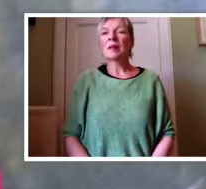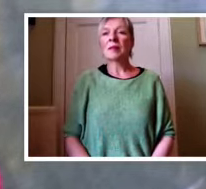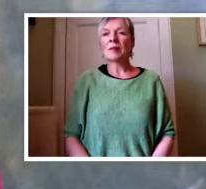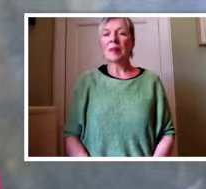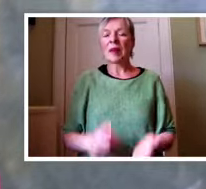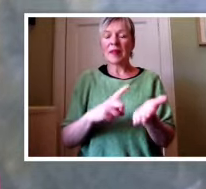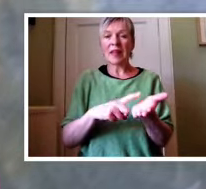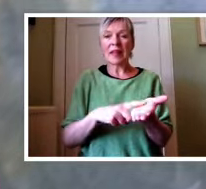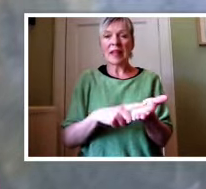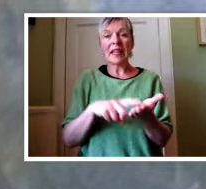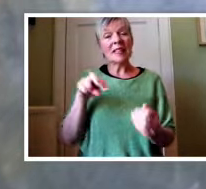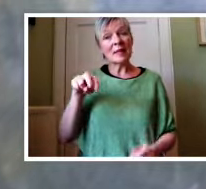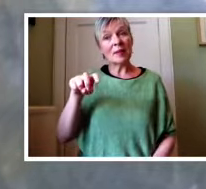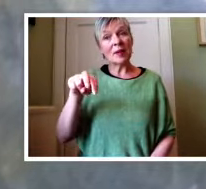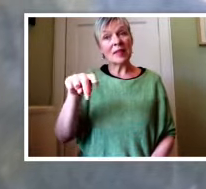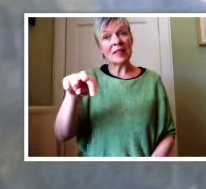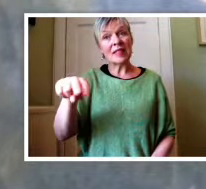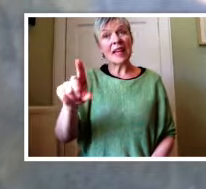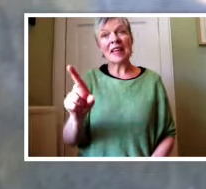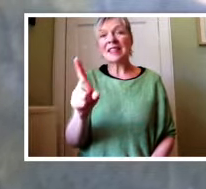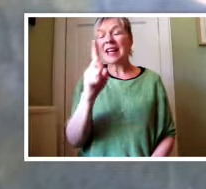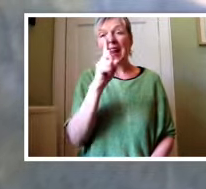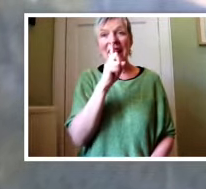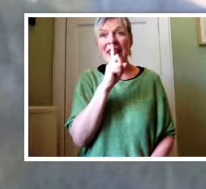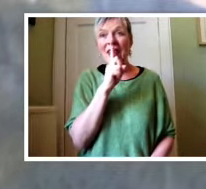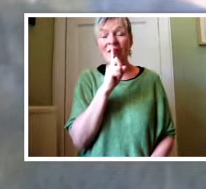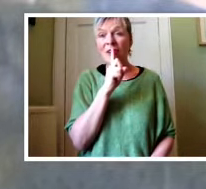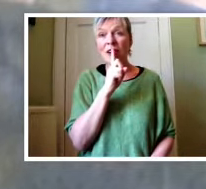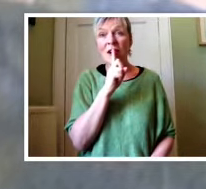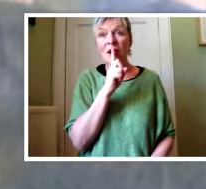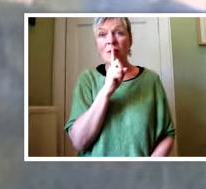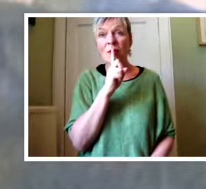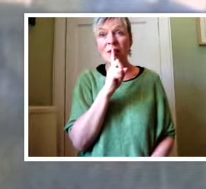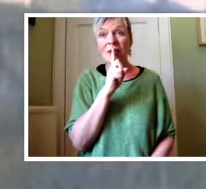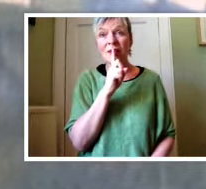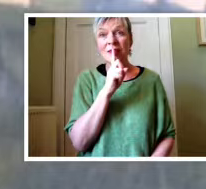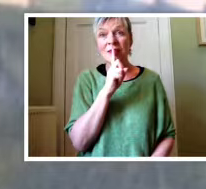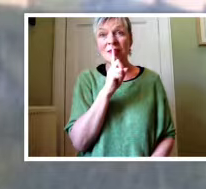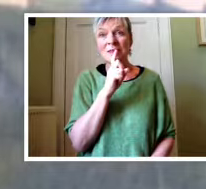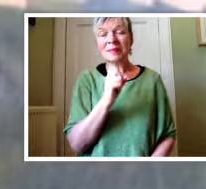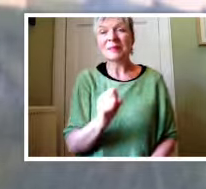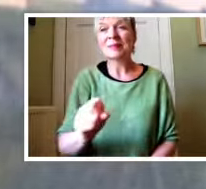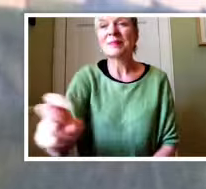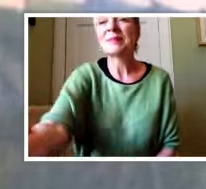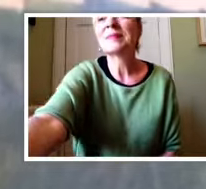But the ladybird said, Never a word.